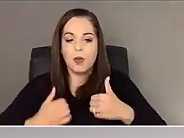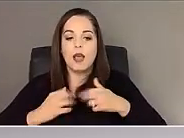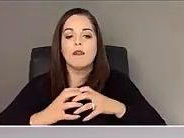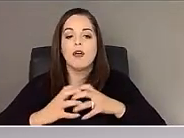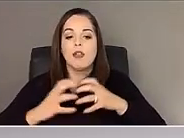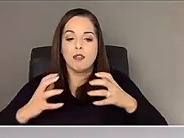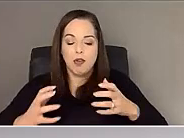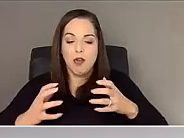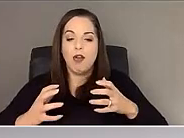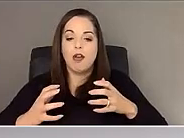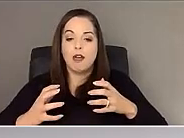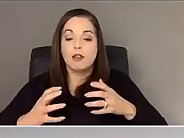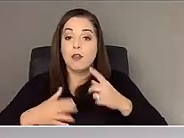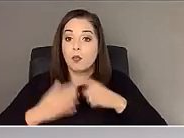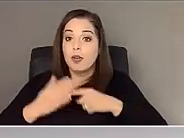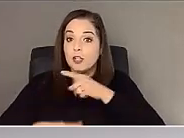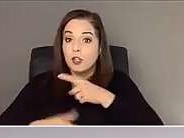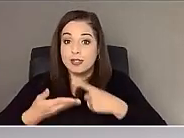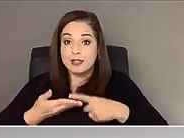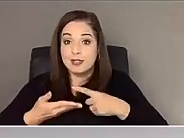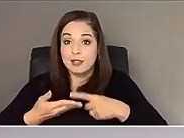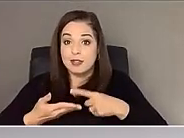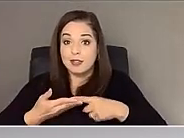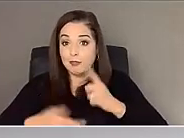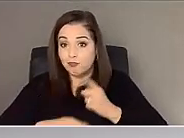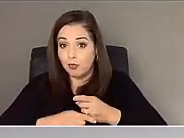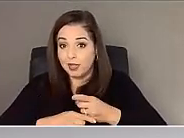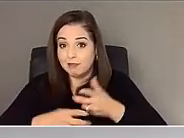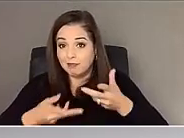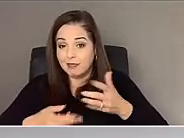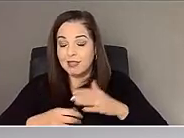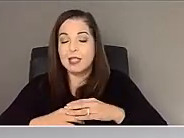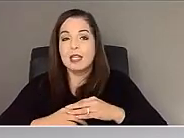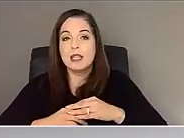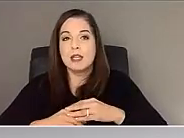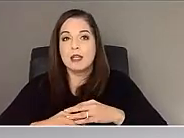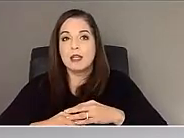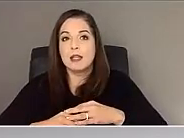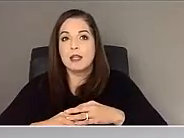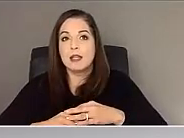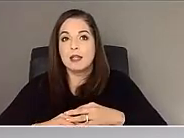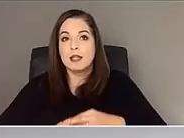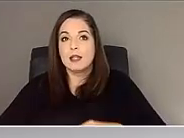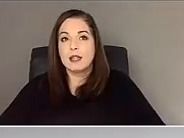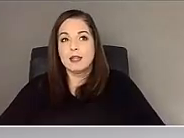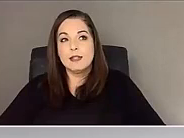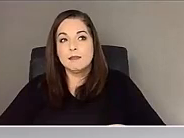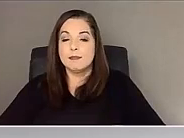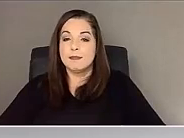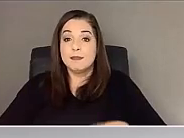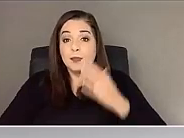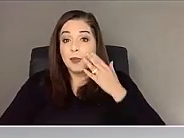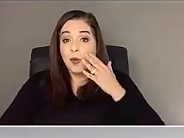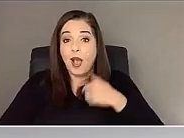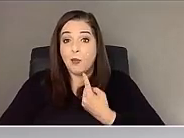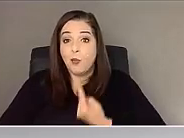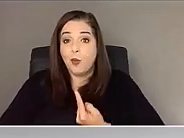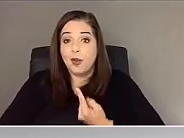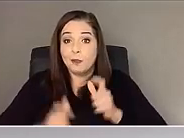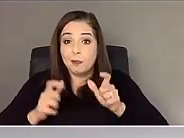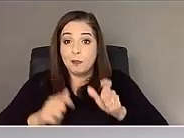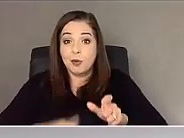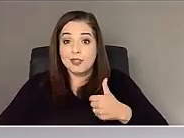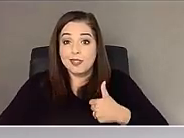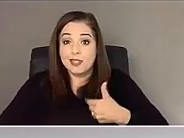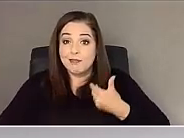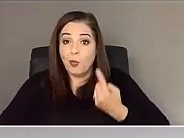a lot of what you're discussing, right? And, um, you know, I'm just one person. This is just